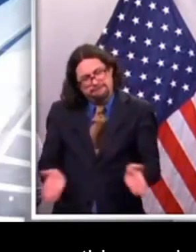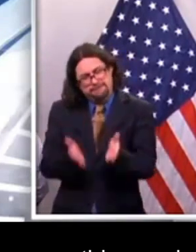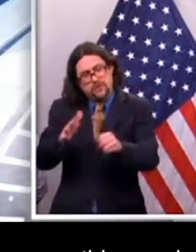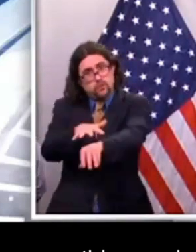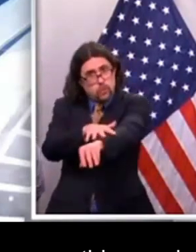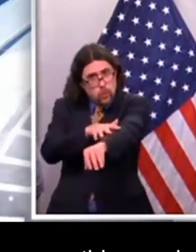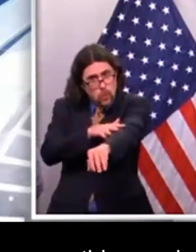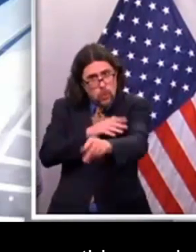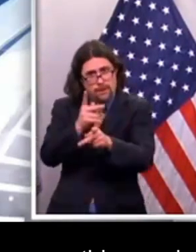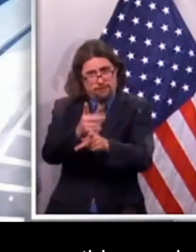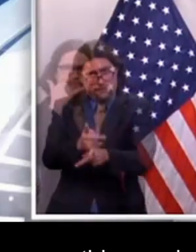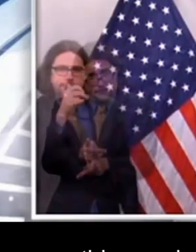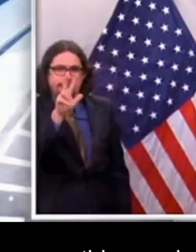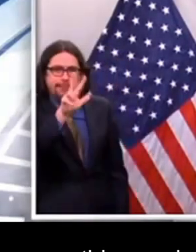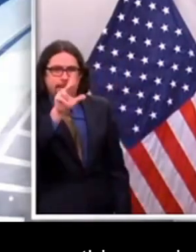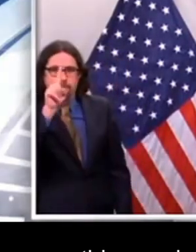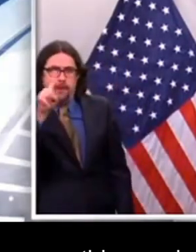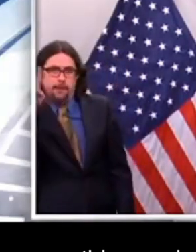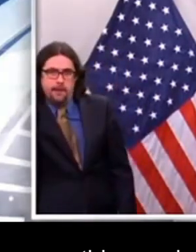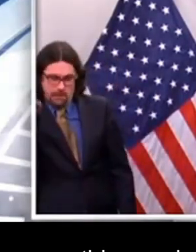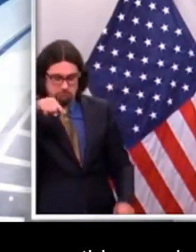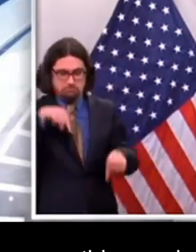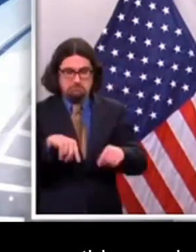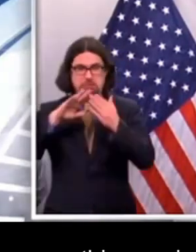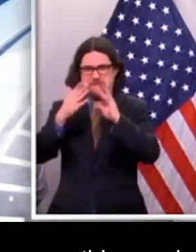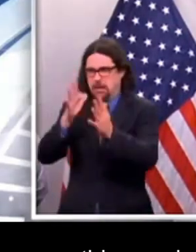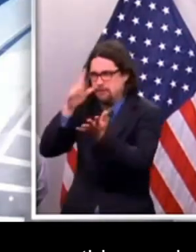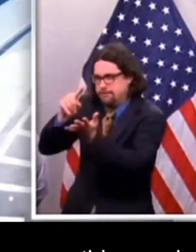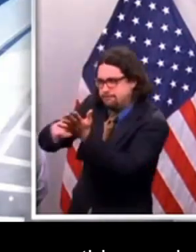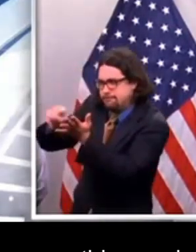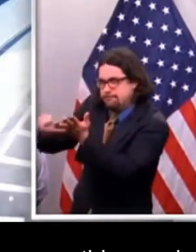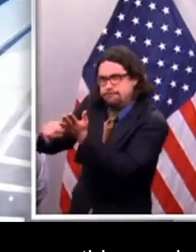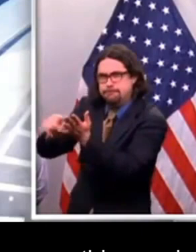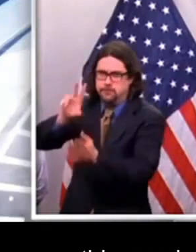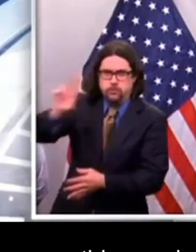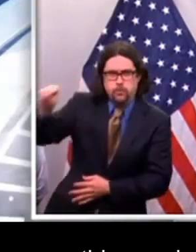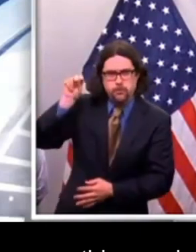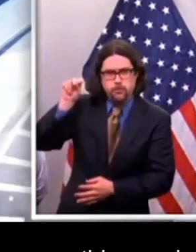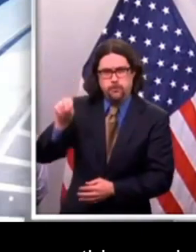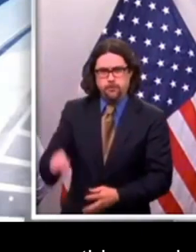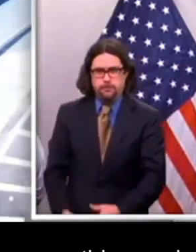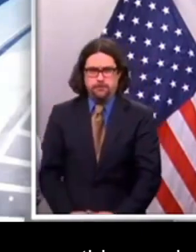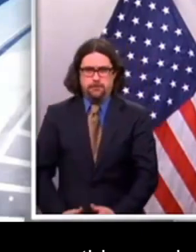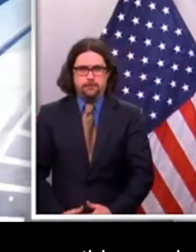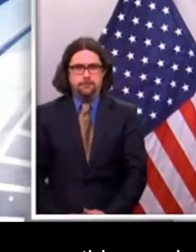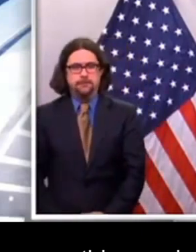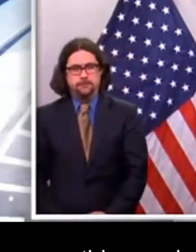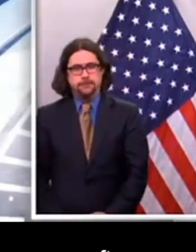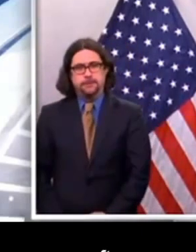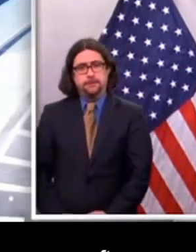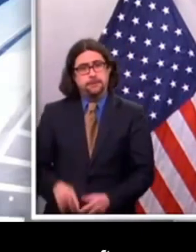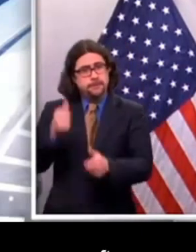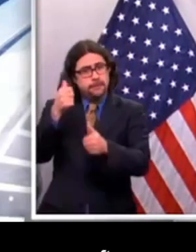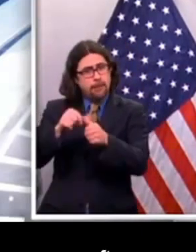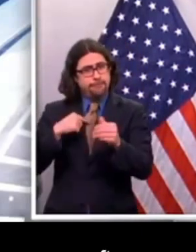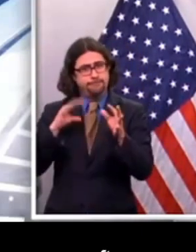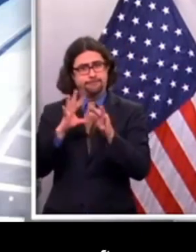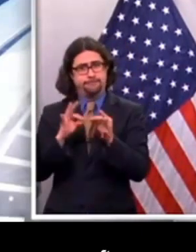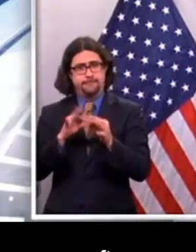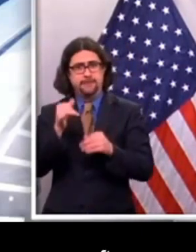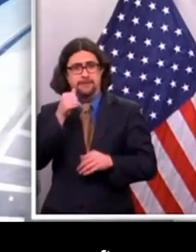very quickly. Amplifying what I said yesterday, I want all New Yorkers at the end of this afternoon